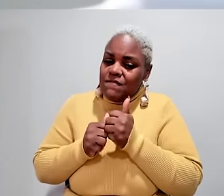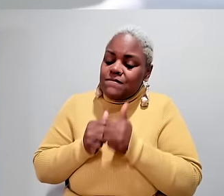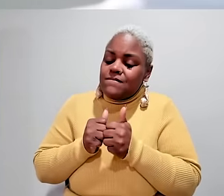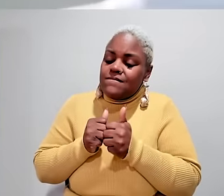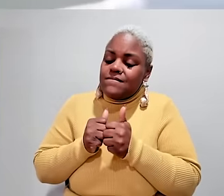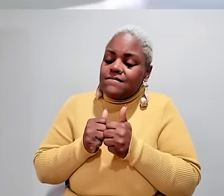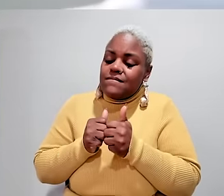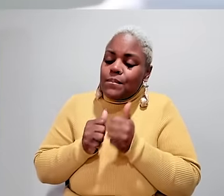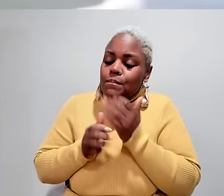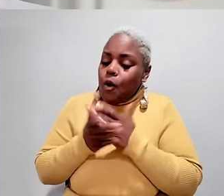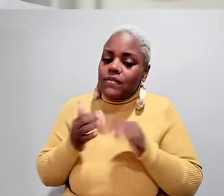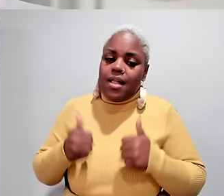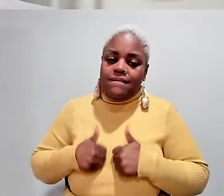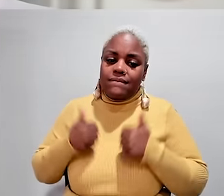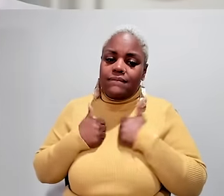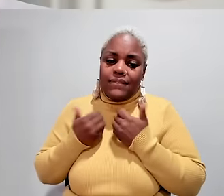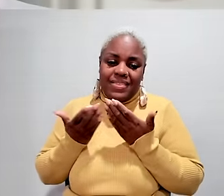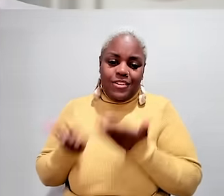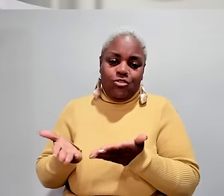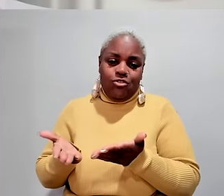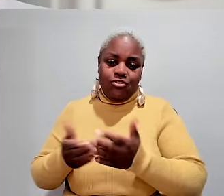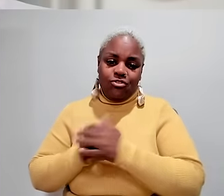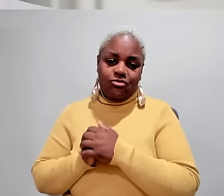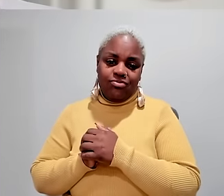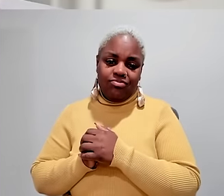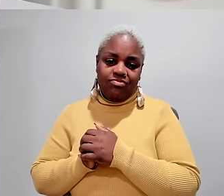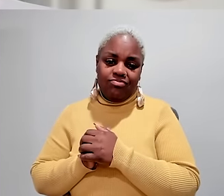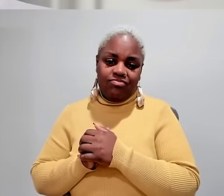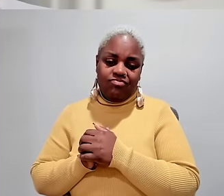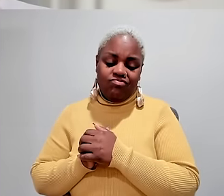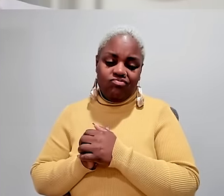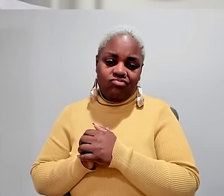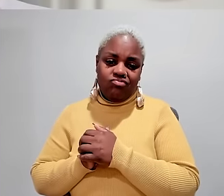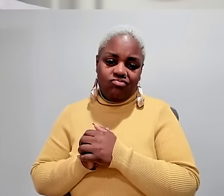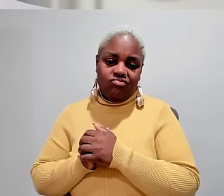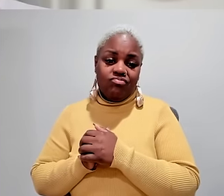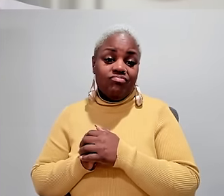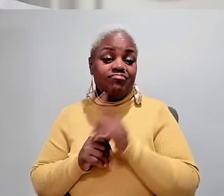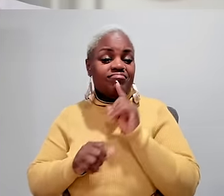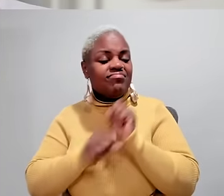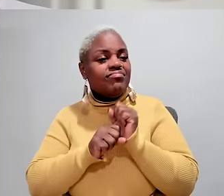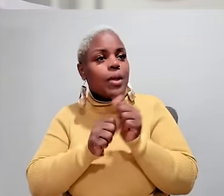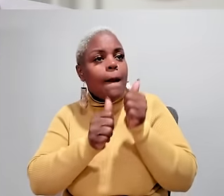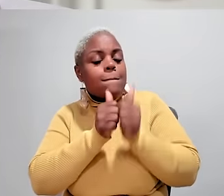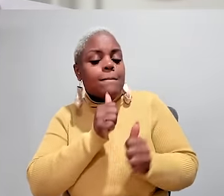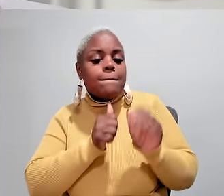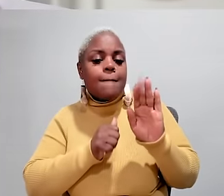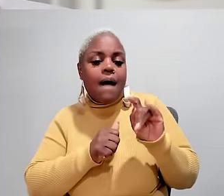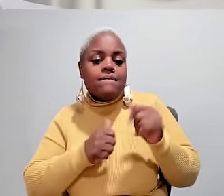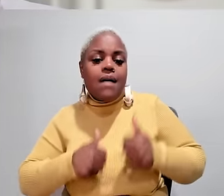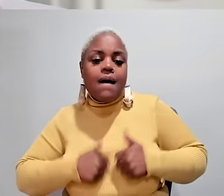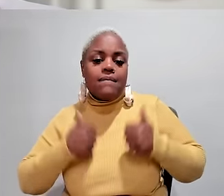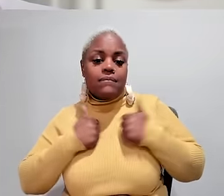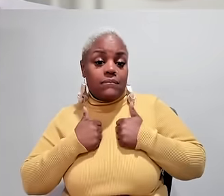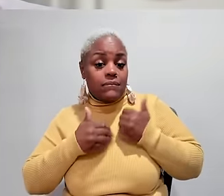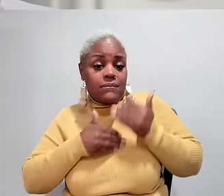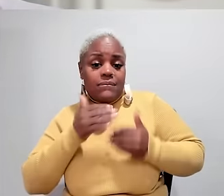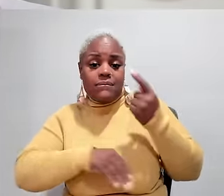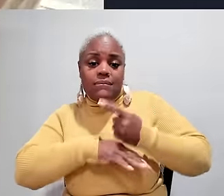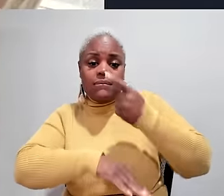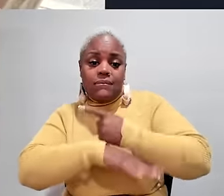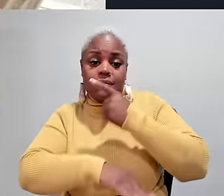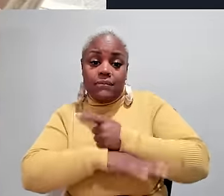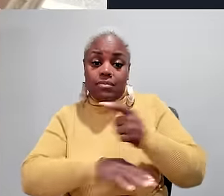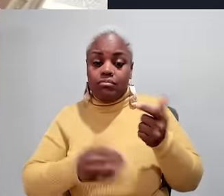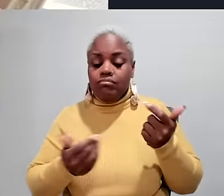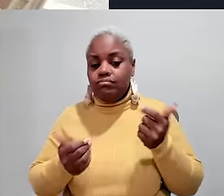every bit of life that there is every bit of life and do it day by day